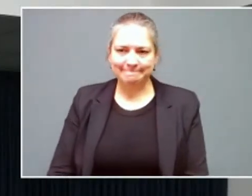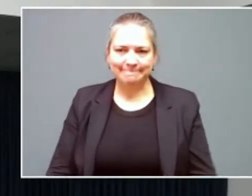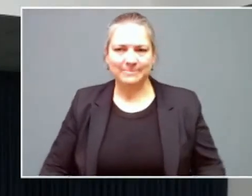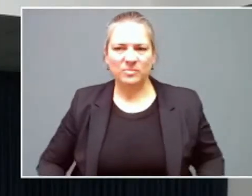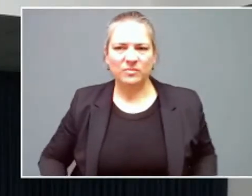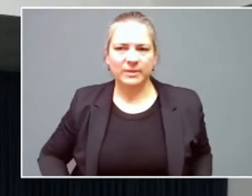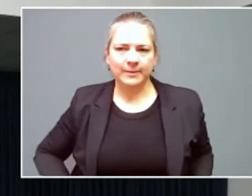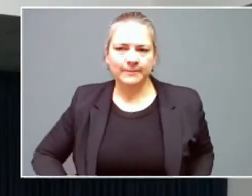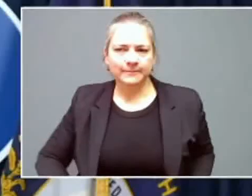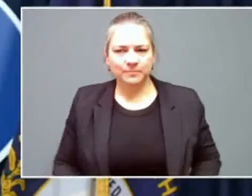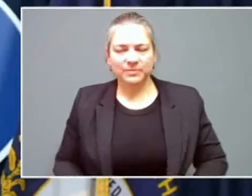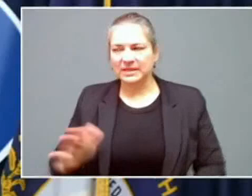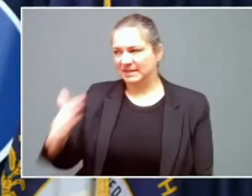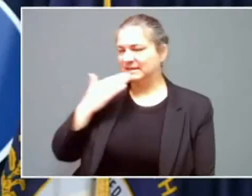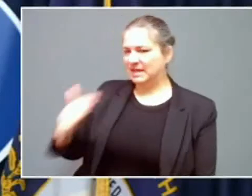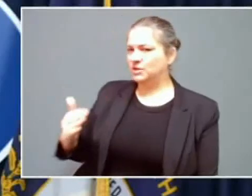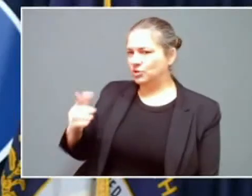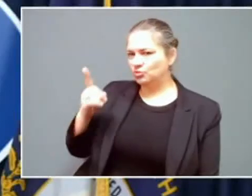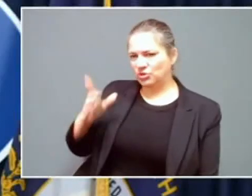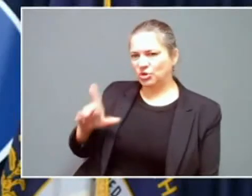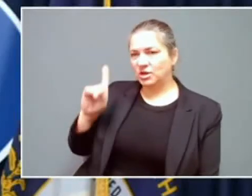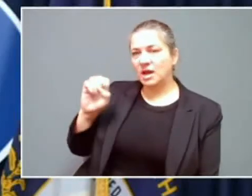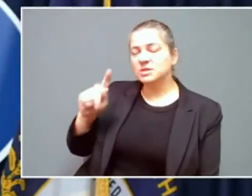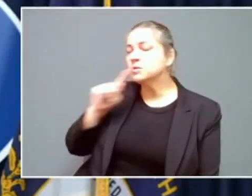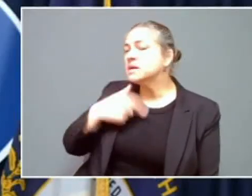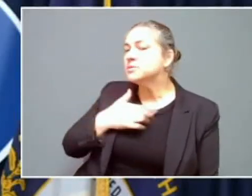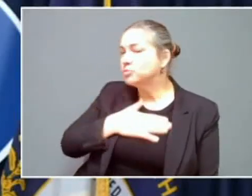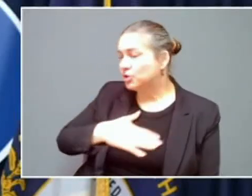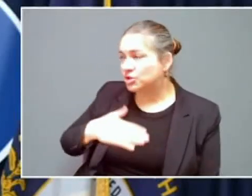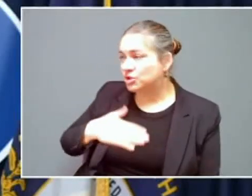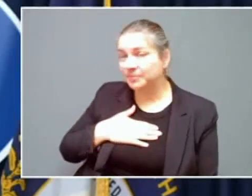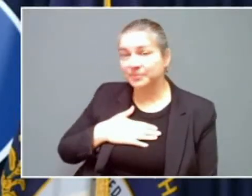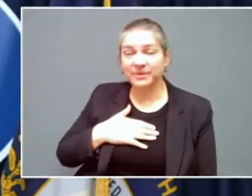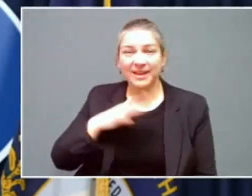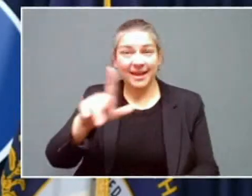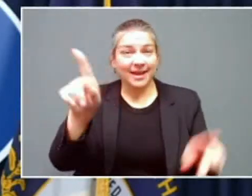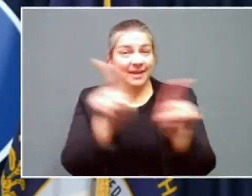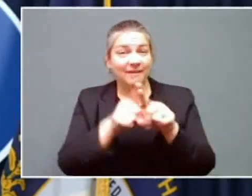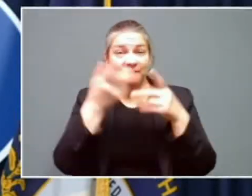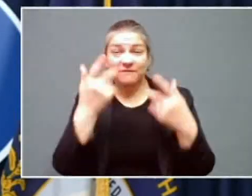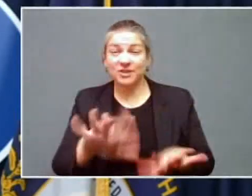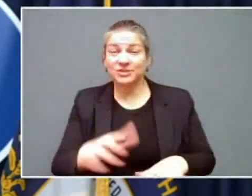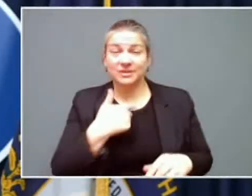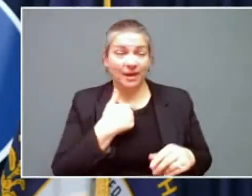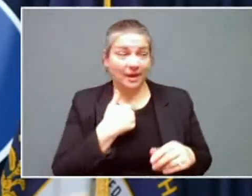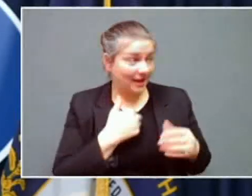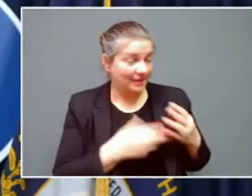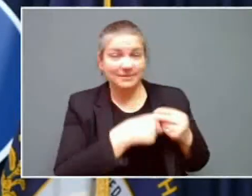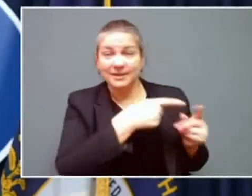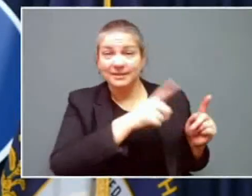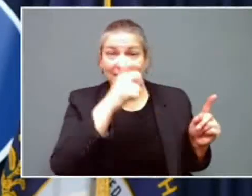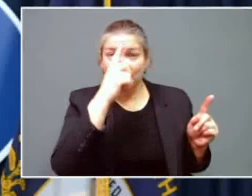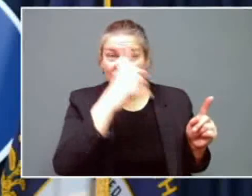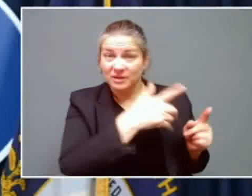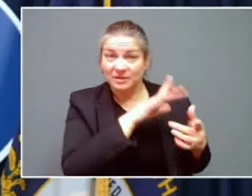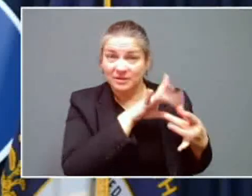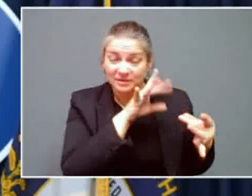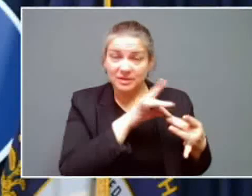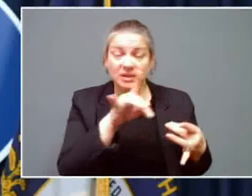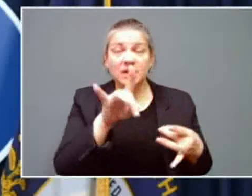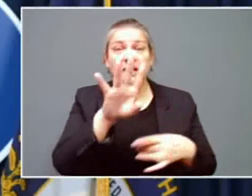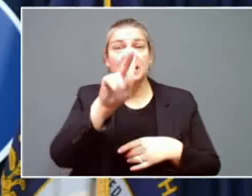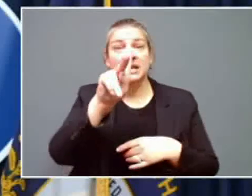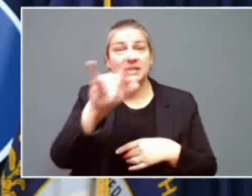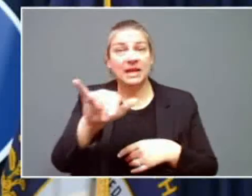Thank you, Director Dawson. I appreciate it. As the governor has already alluded to, and it's the Kentucky National Guard working in conjunction